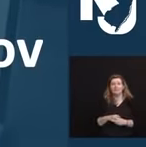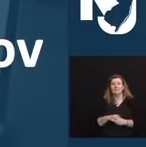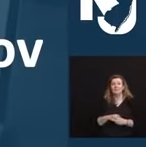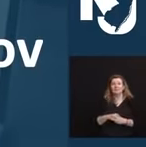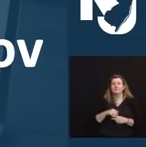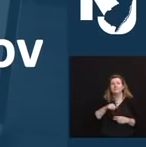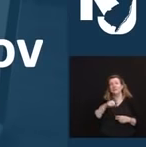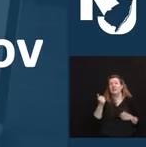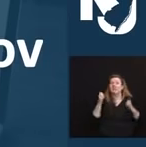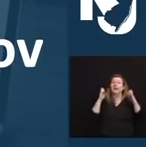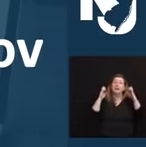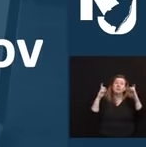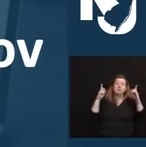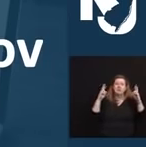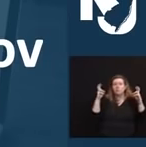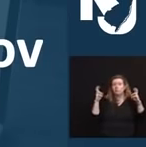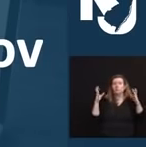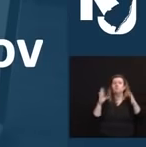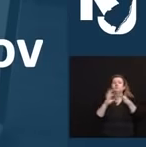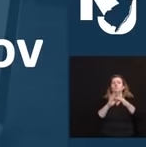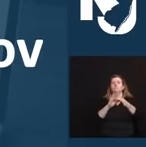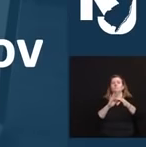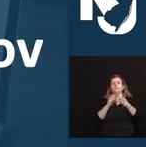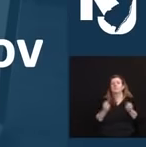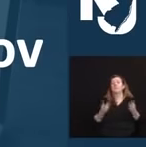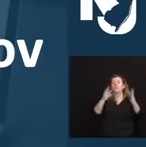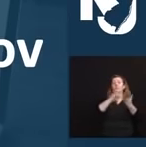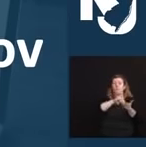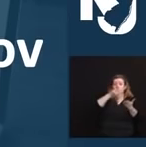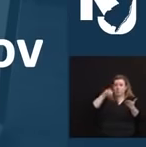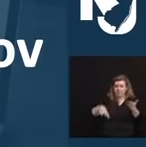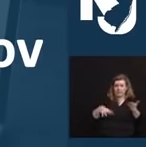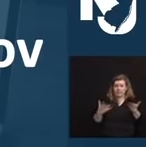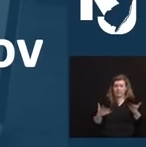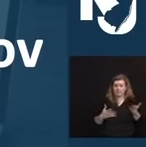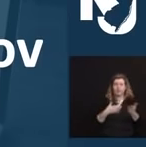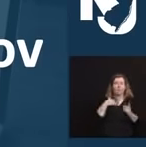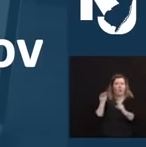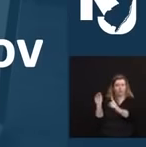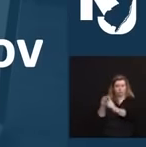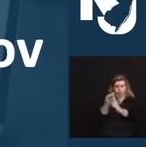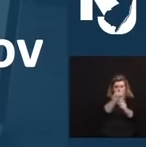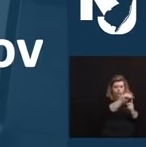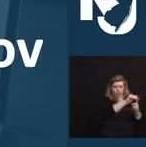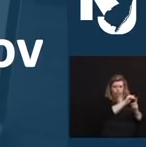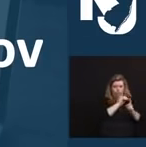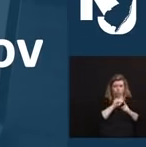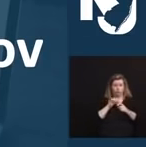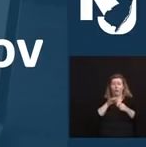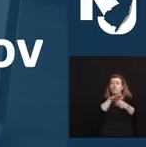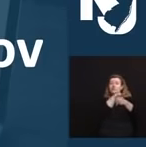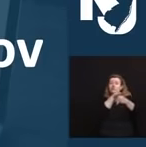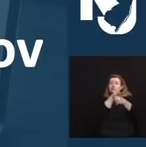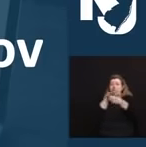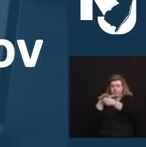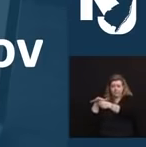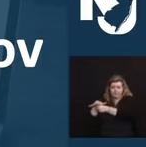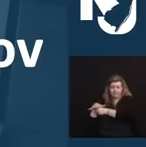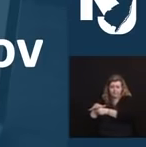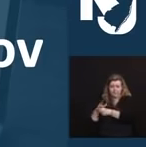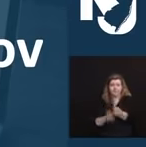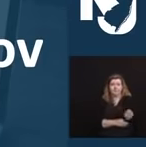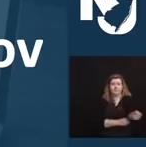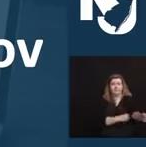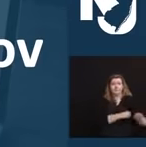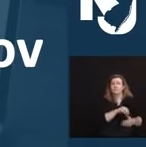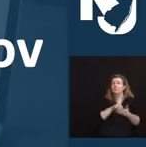thousands of students, we remind all districts to ensure that students have as easy access to healthy and nutritious food